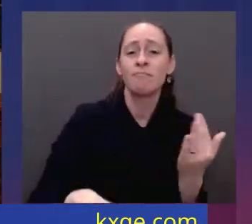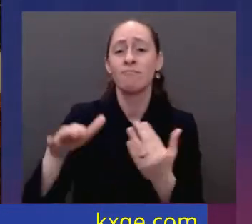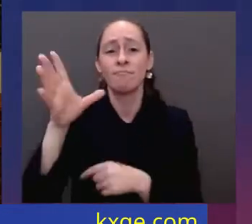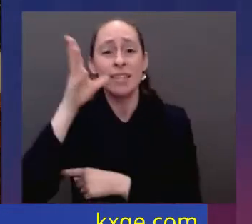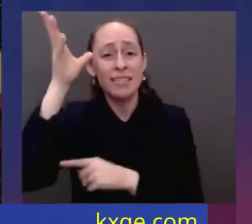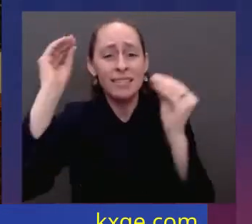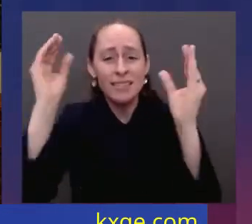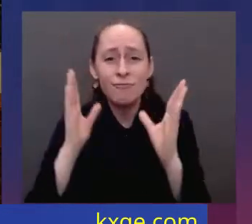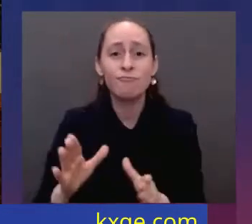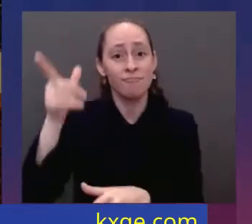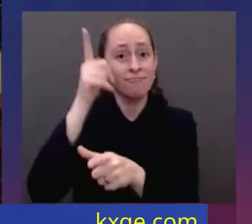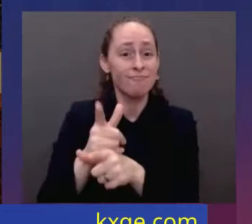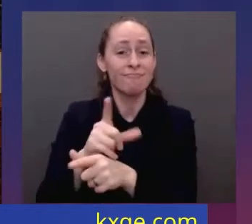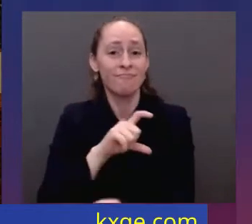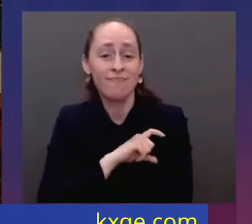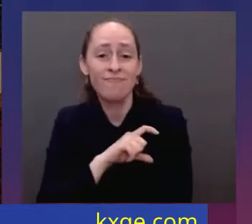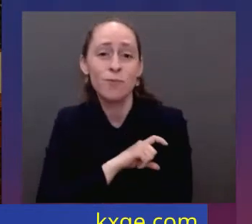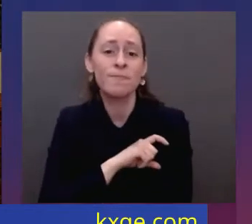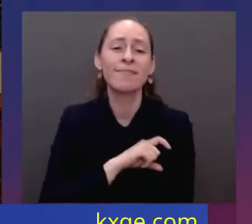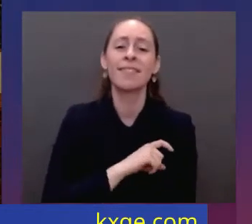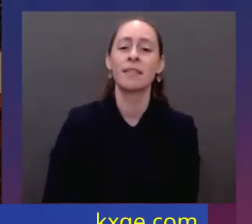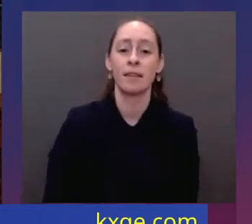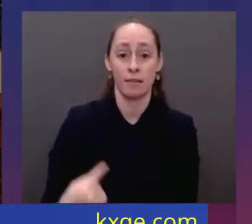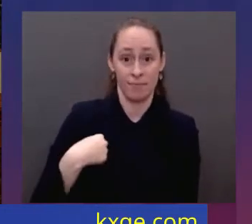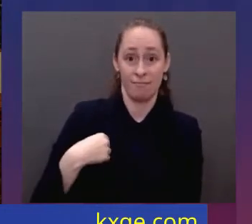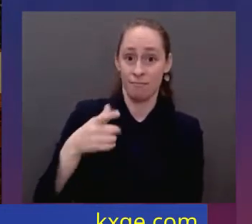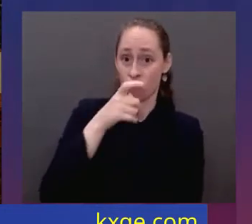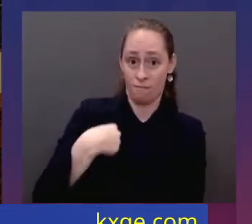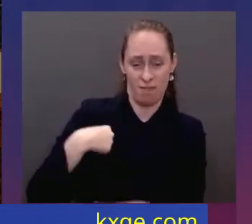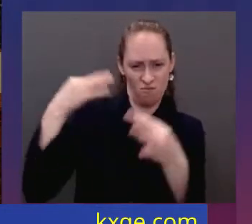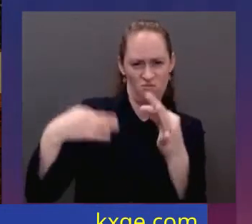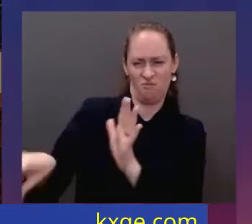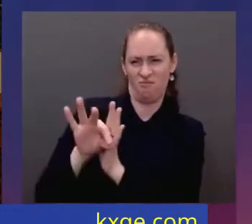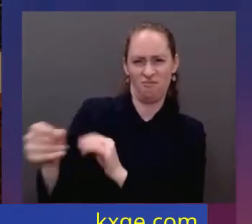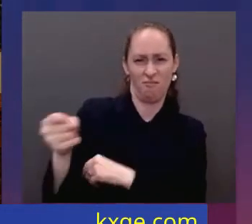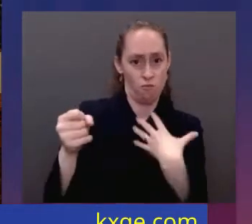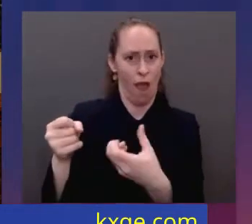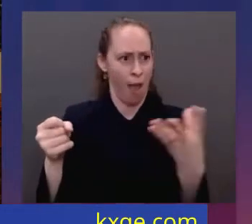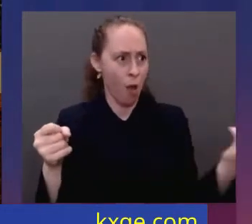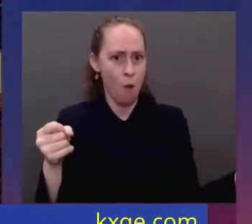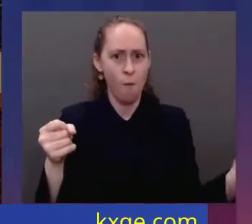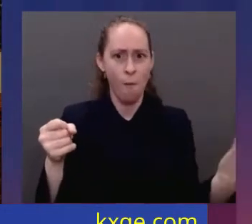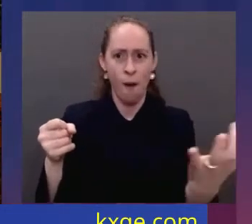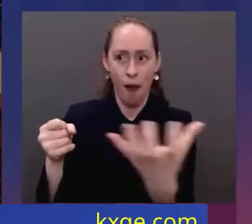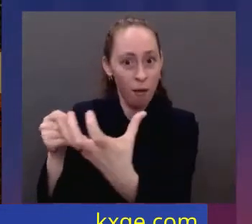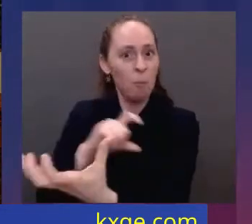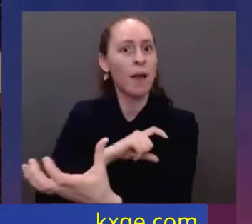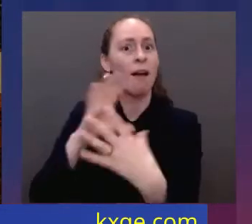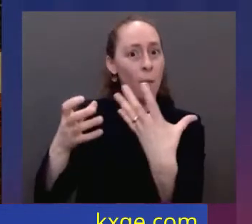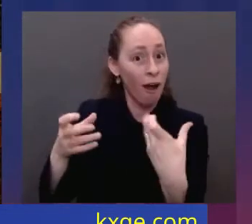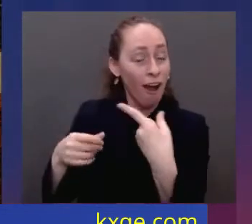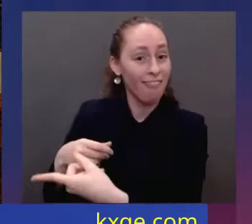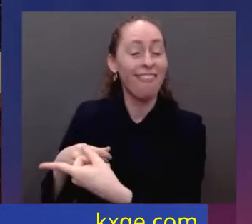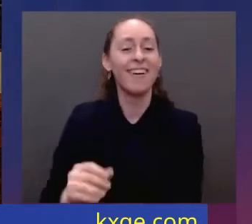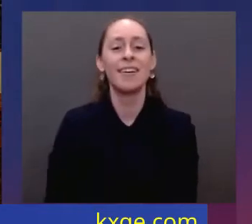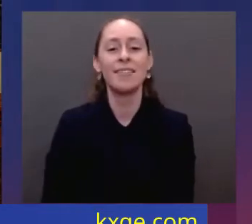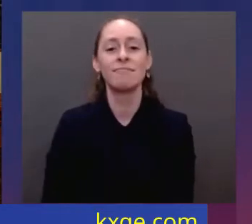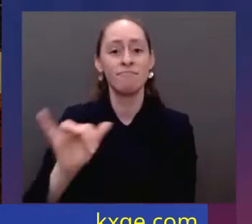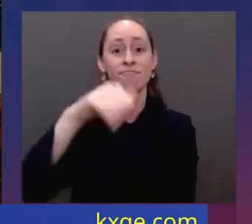Since she's been nominated, she's received a broad range of support, including the Fraternal Order of Police and former judges supported by Democrats and Republicans. Folks,